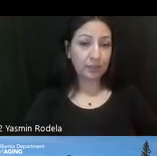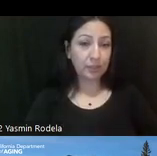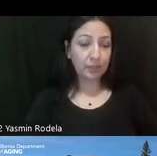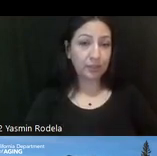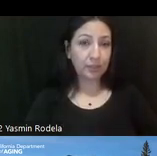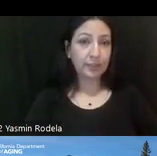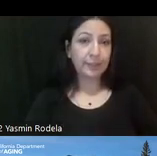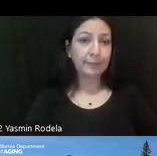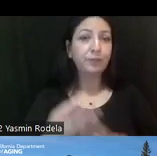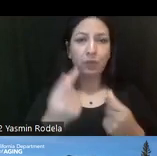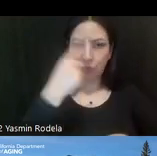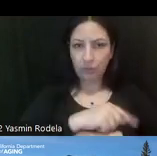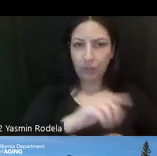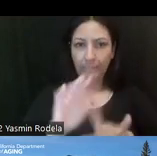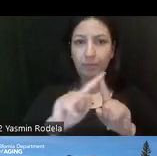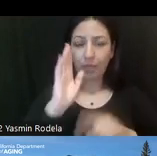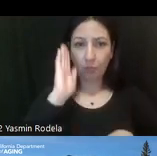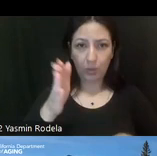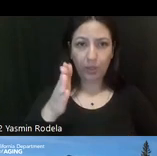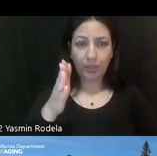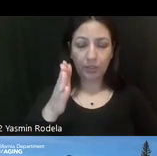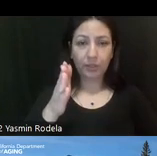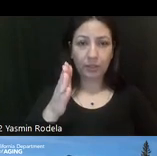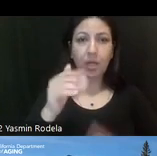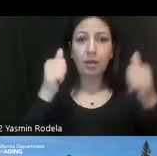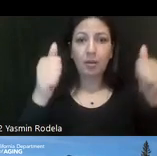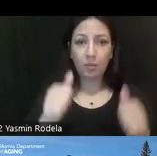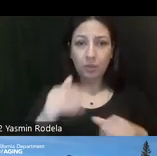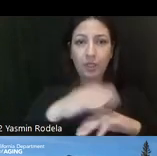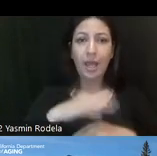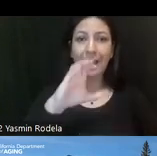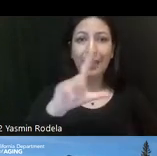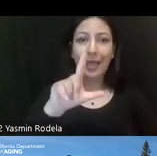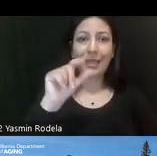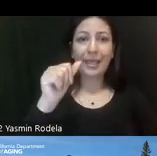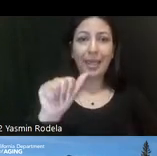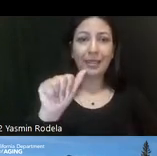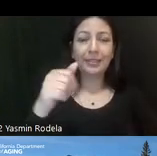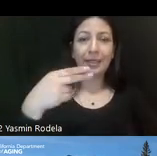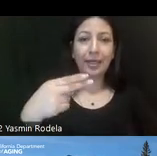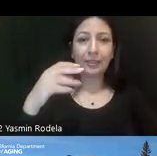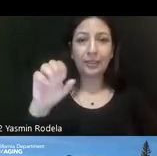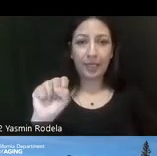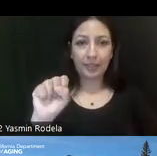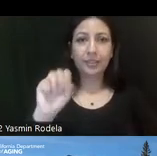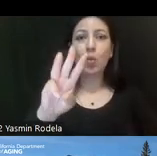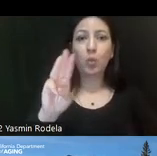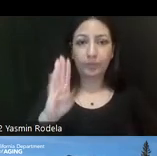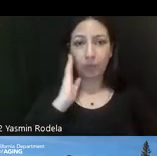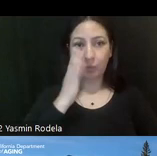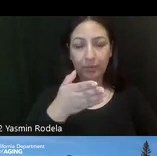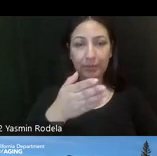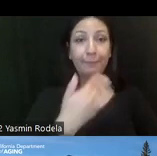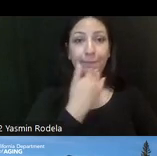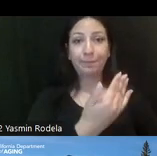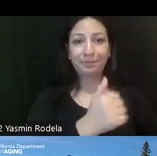Give us a few days, but they will be posted to the Cal HHS website. Okay. Thank you so much. Thank